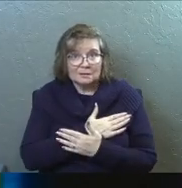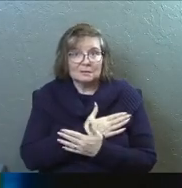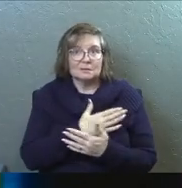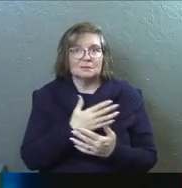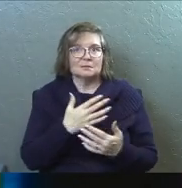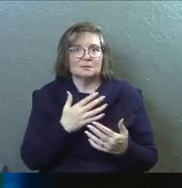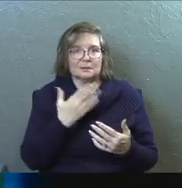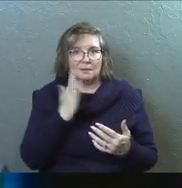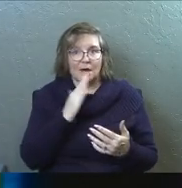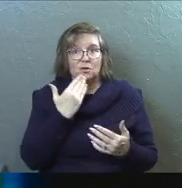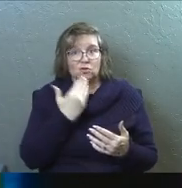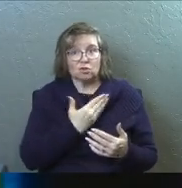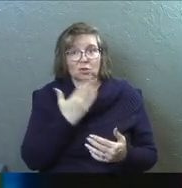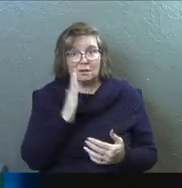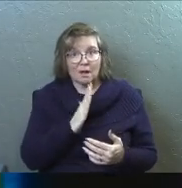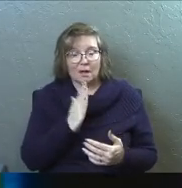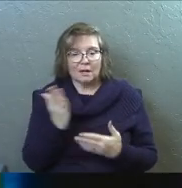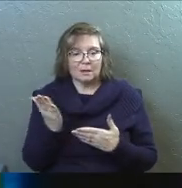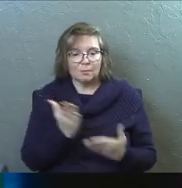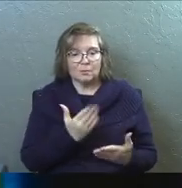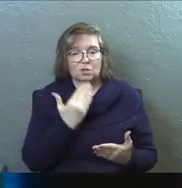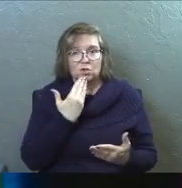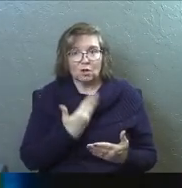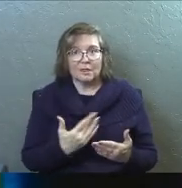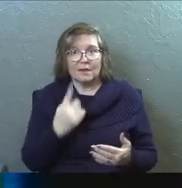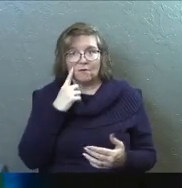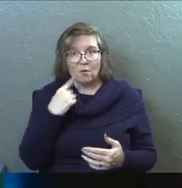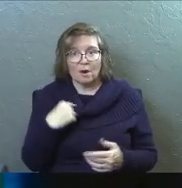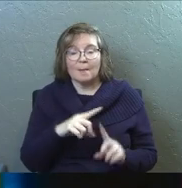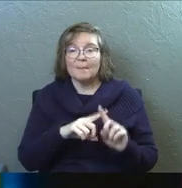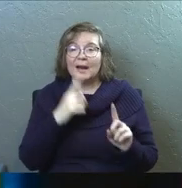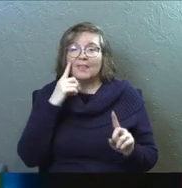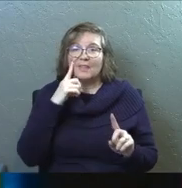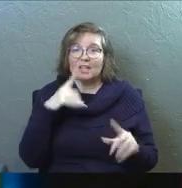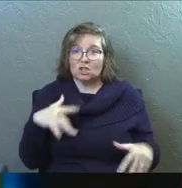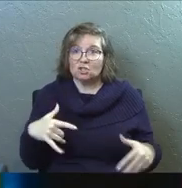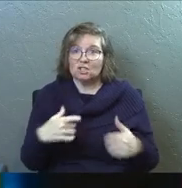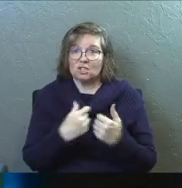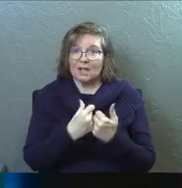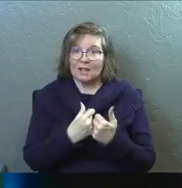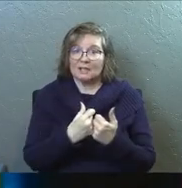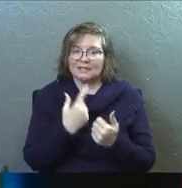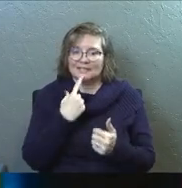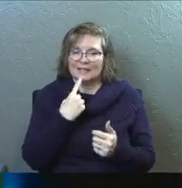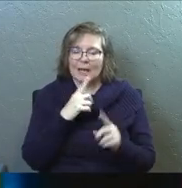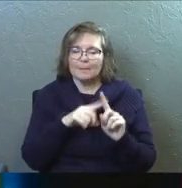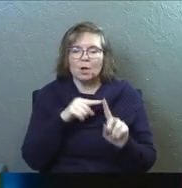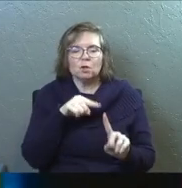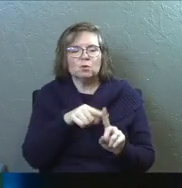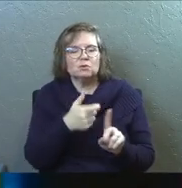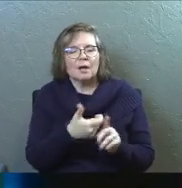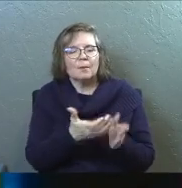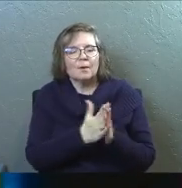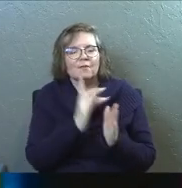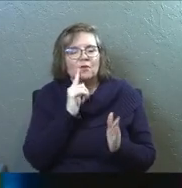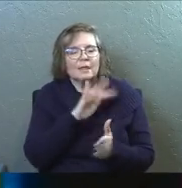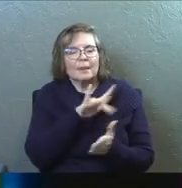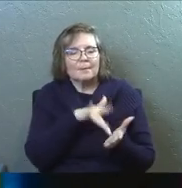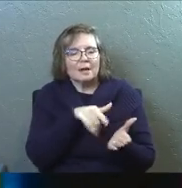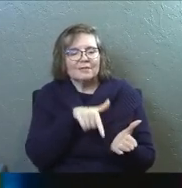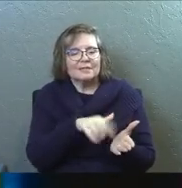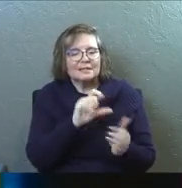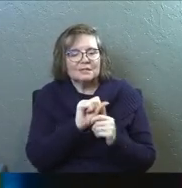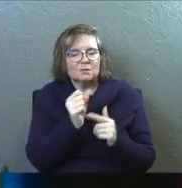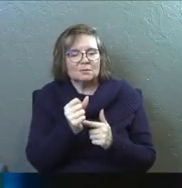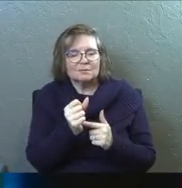rest. God's a good God. And he brings good things for us. But I think there's a challenge to say, but what are you going to pray for in this?